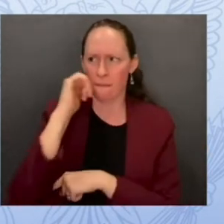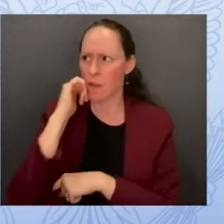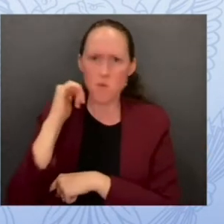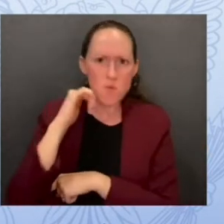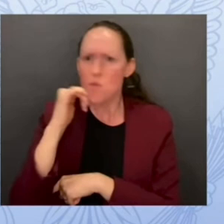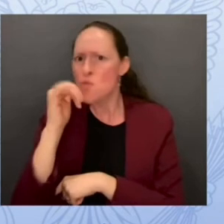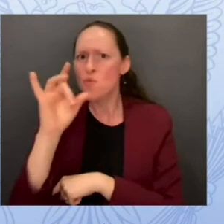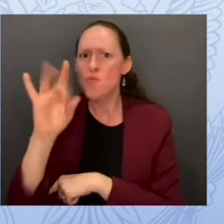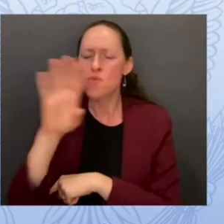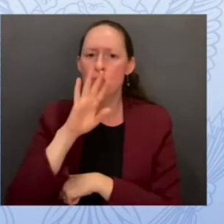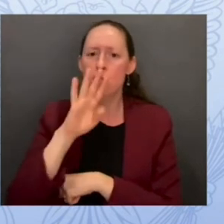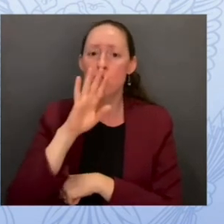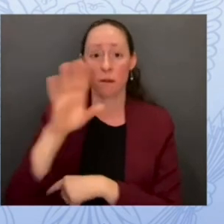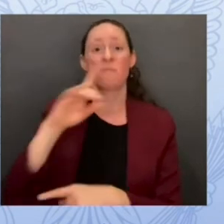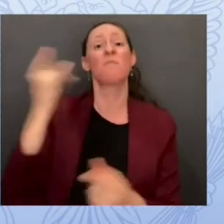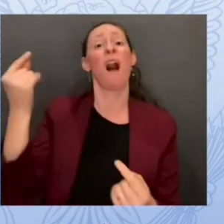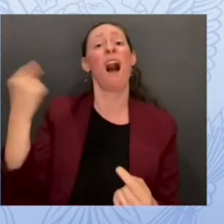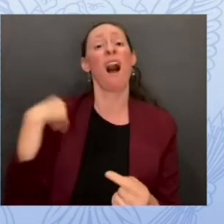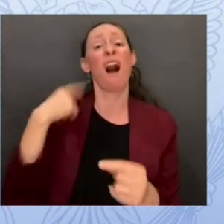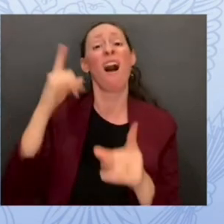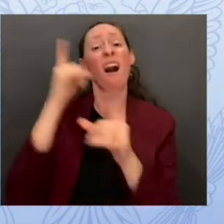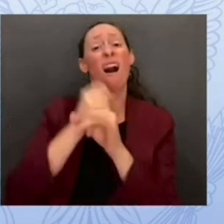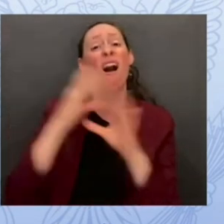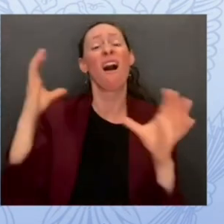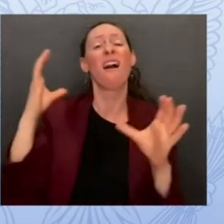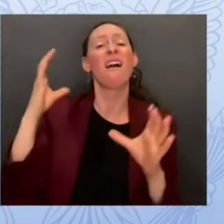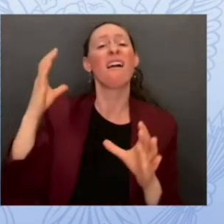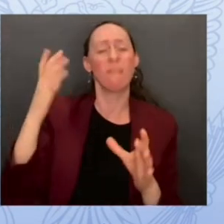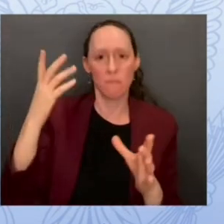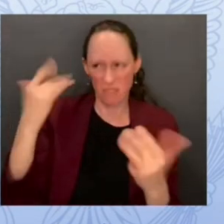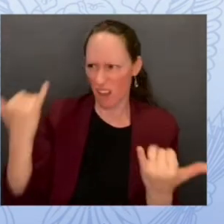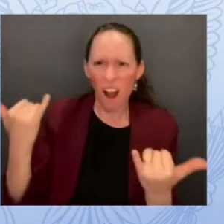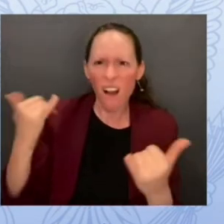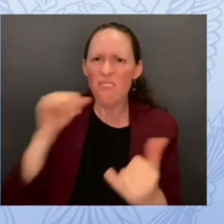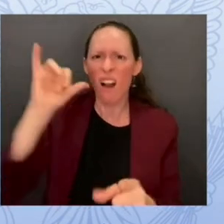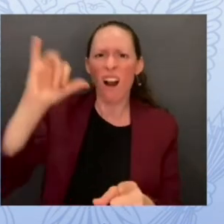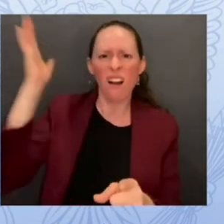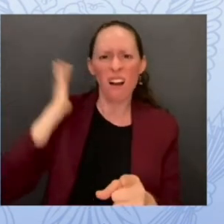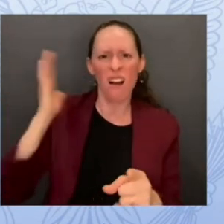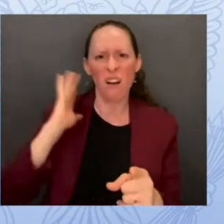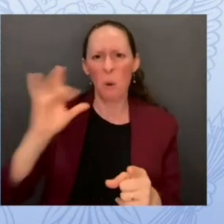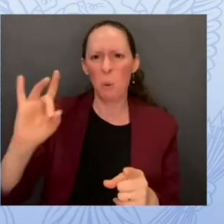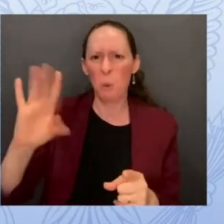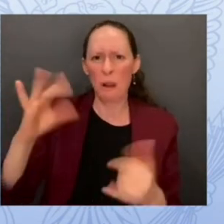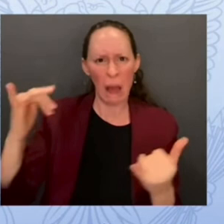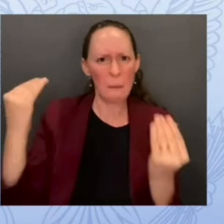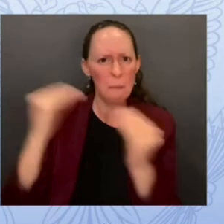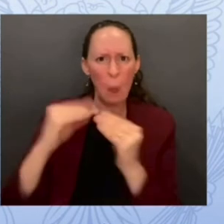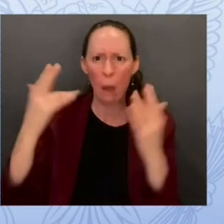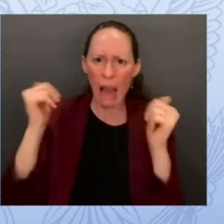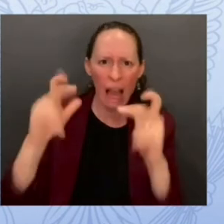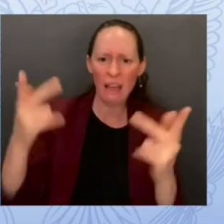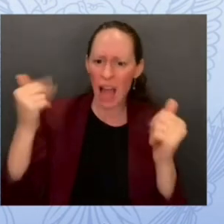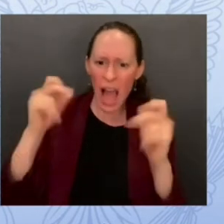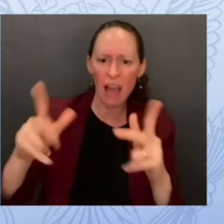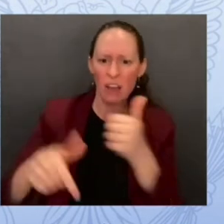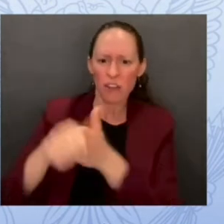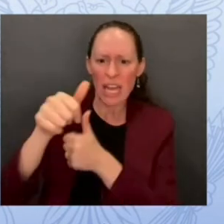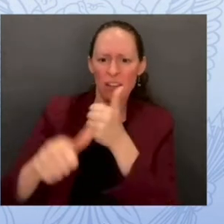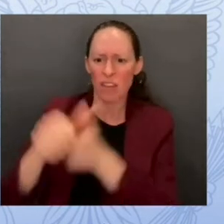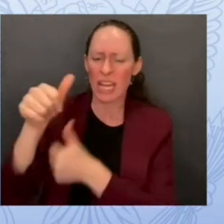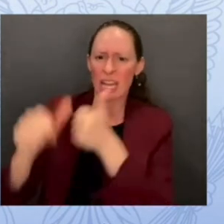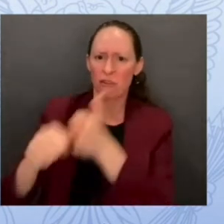Cybersecurity threats are merely the latest such challenge. I wish that were not the case. The